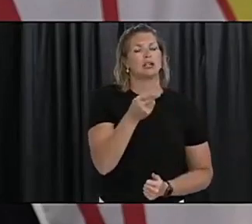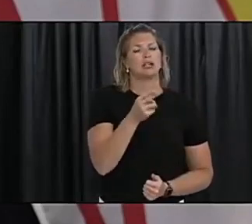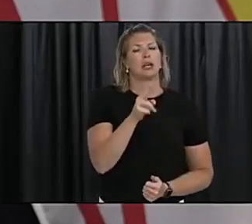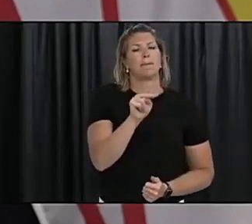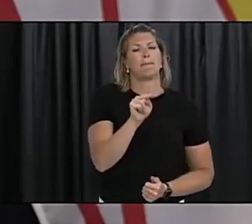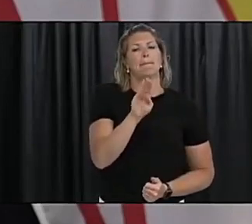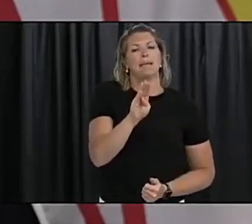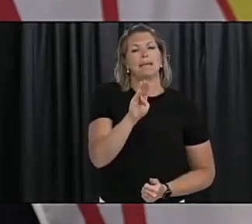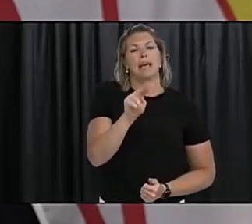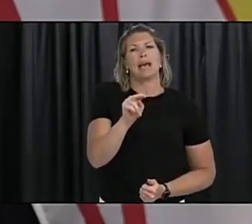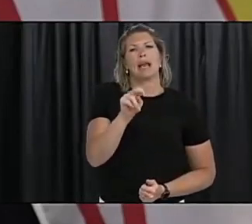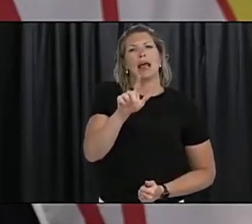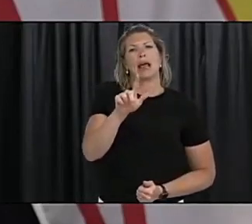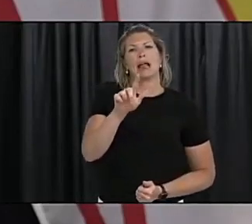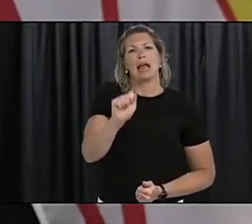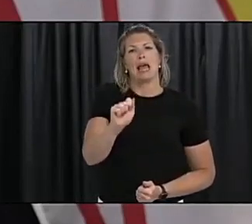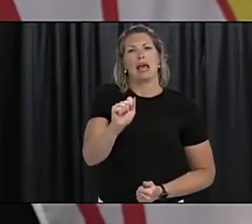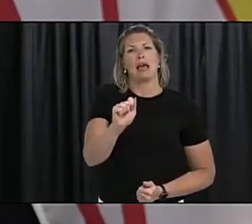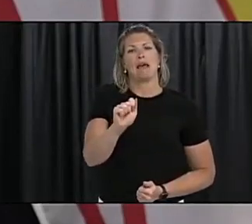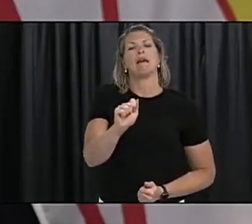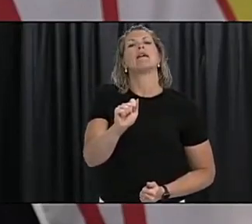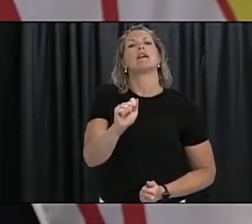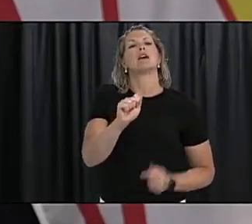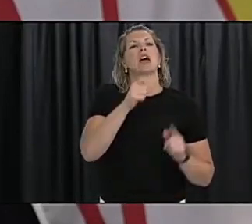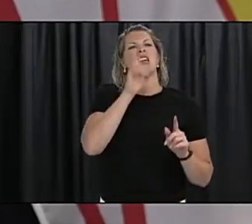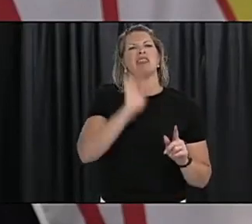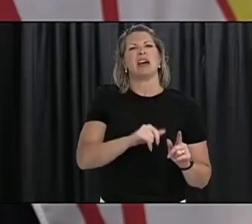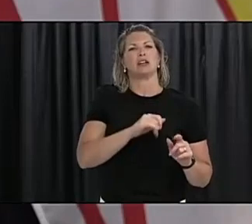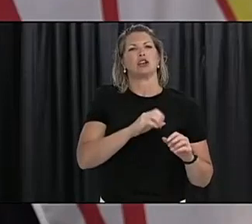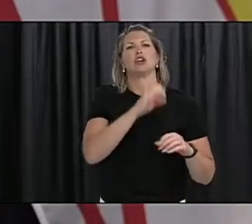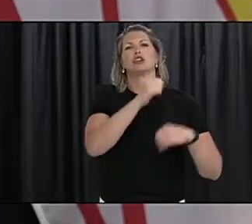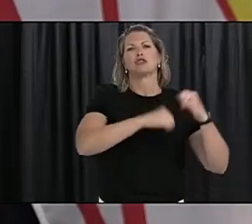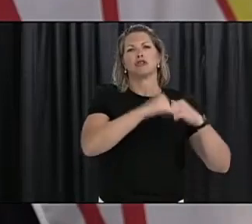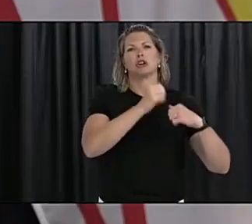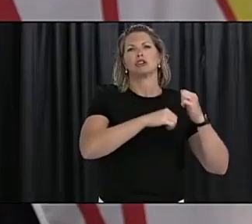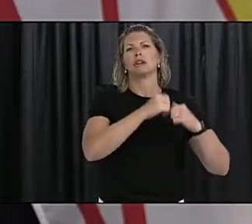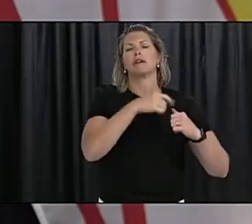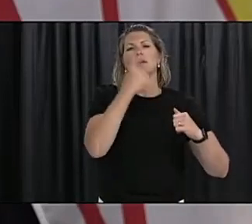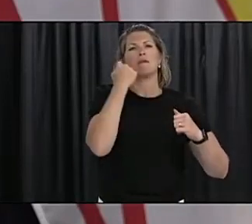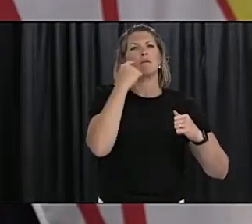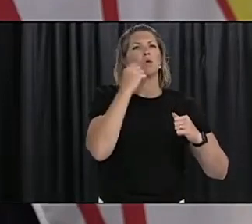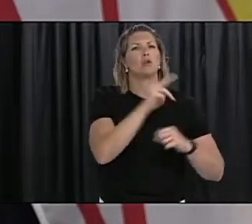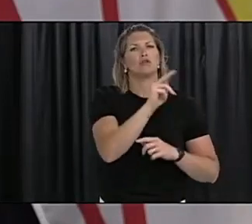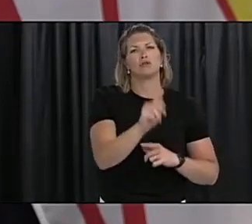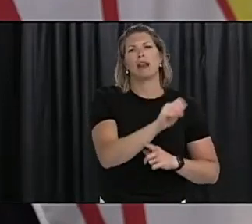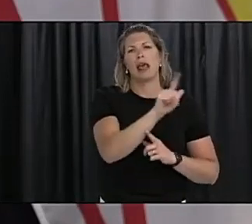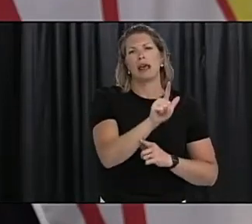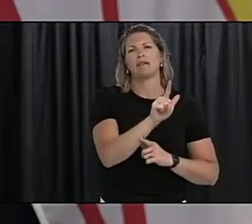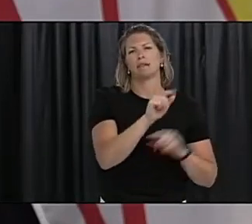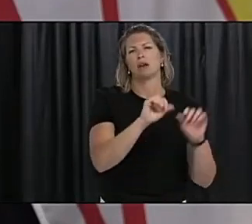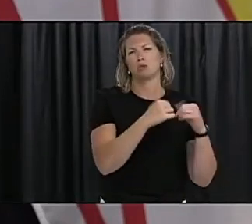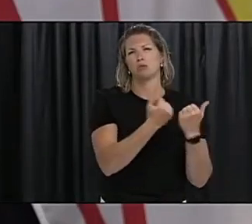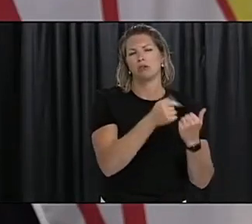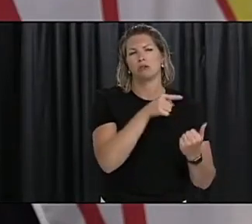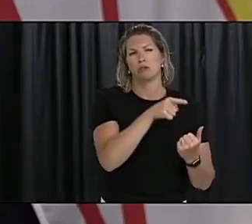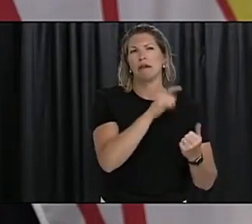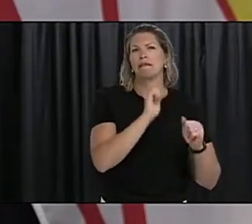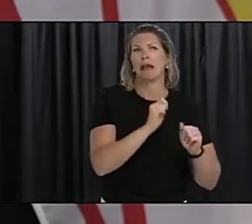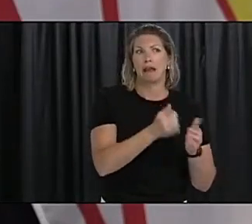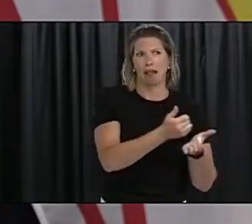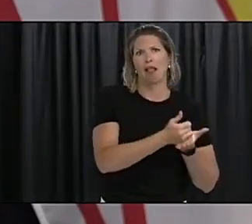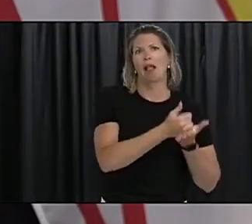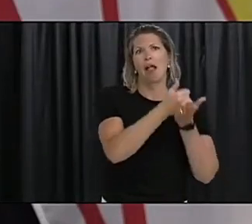this is the Canadian Home Builders Association. Now the next phase of the program will be to review applications received from